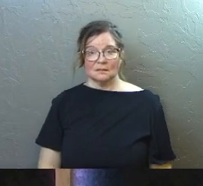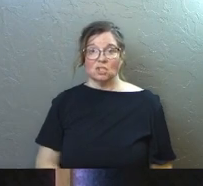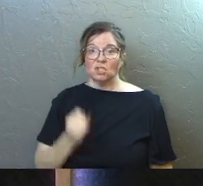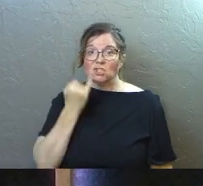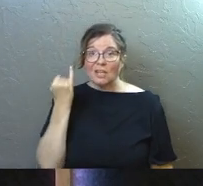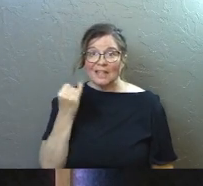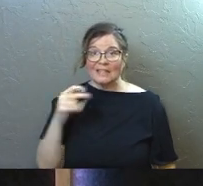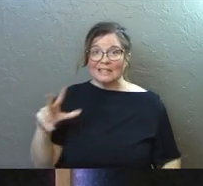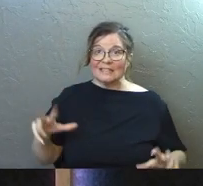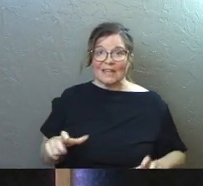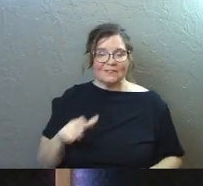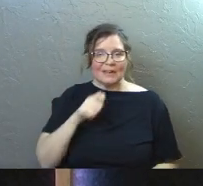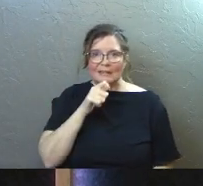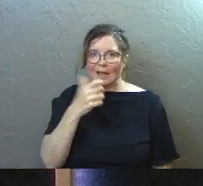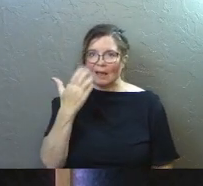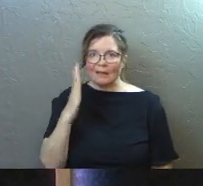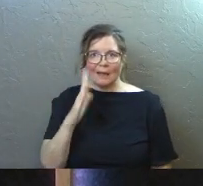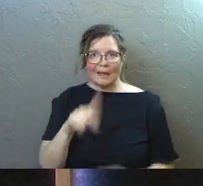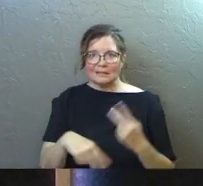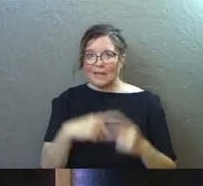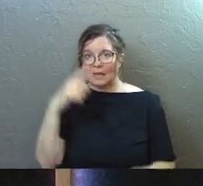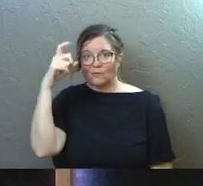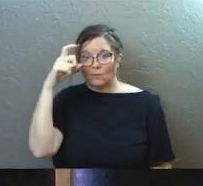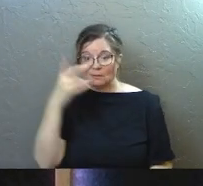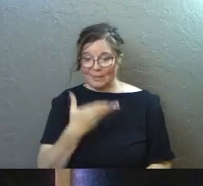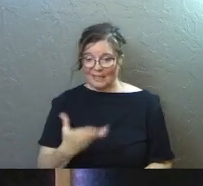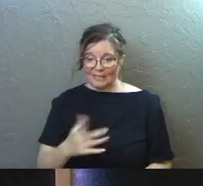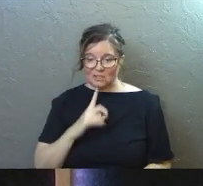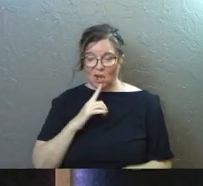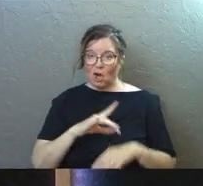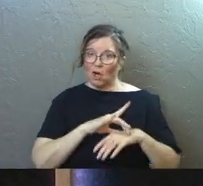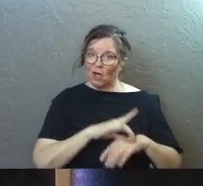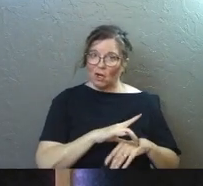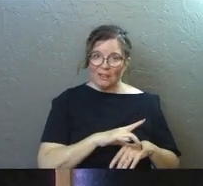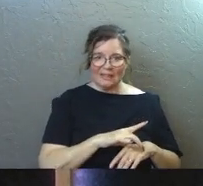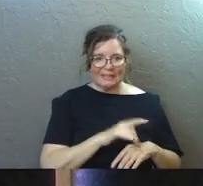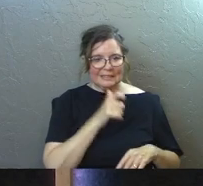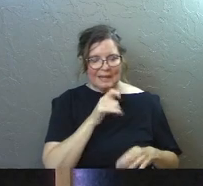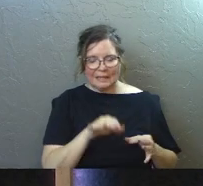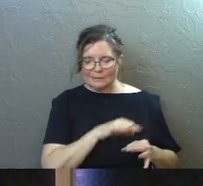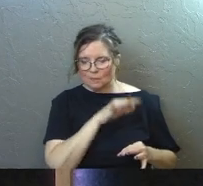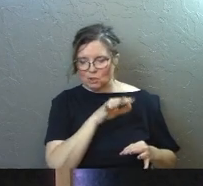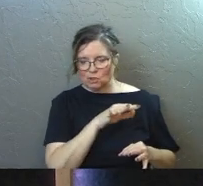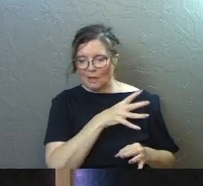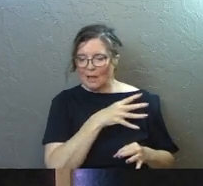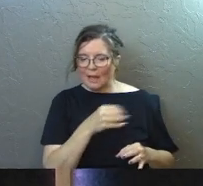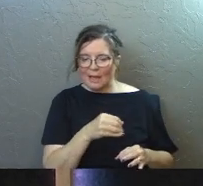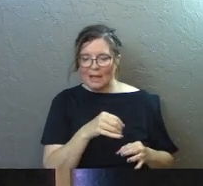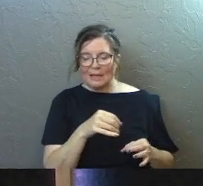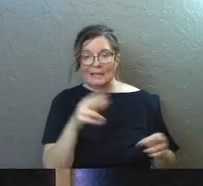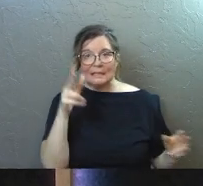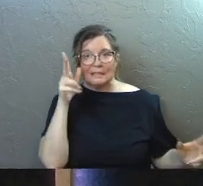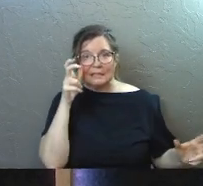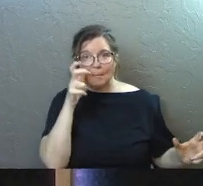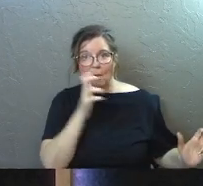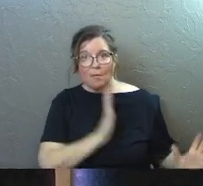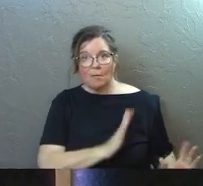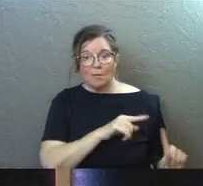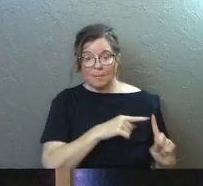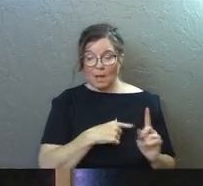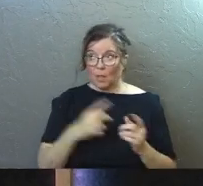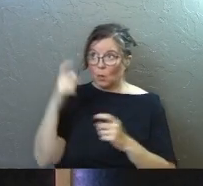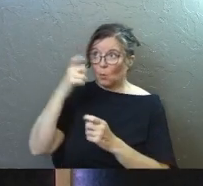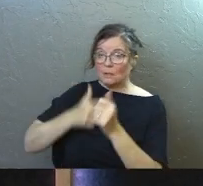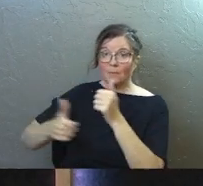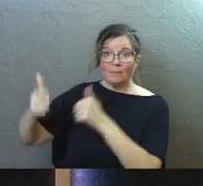Jealousy and selfishness are not God's kind of wisdom. Such things are earthly, unspiritual, and demonic. But the wisdom from